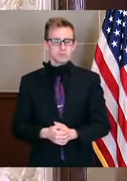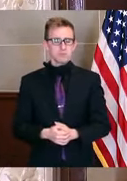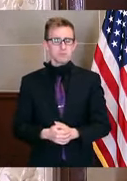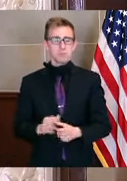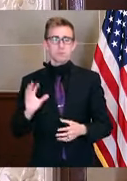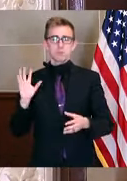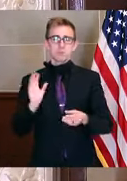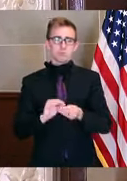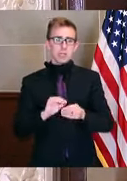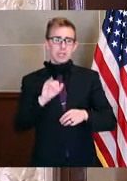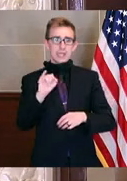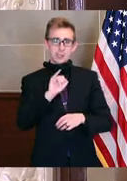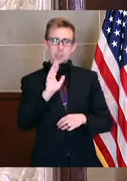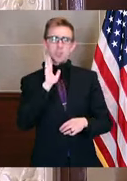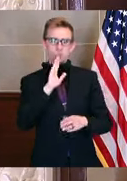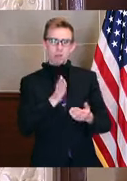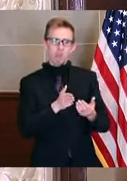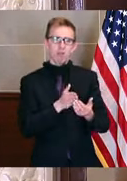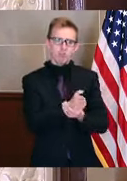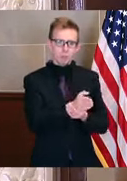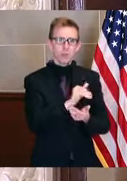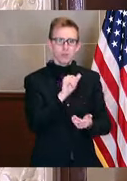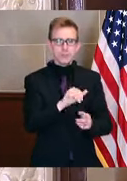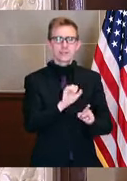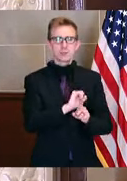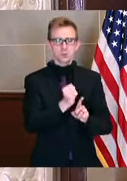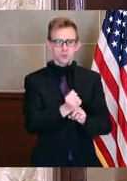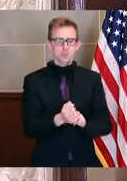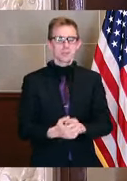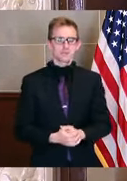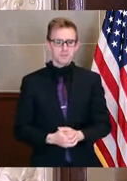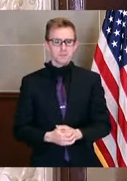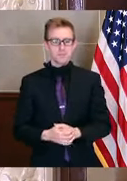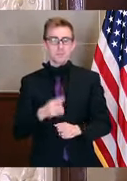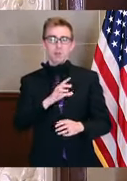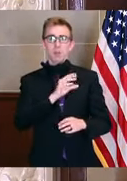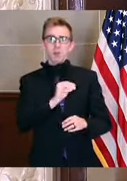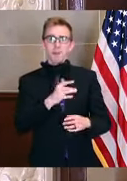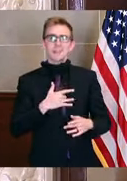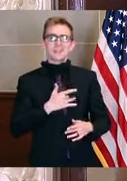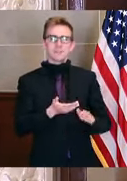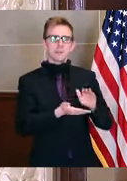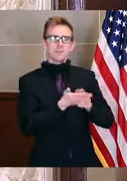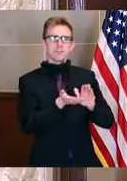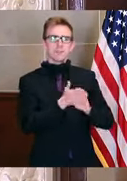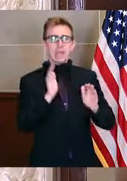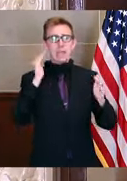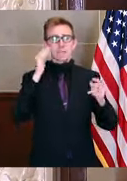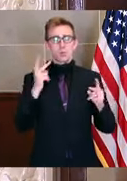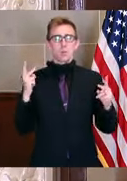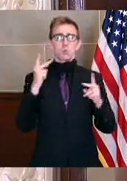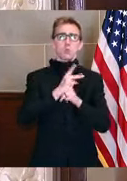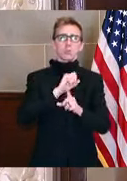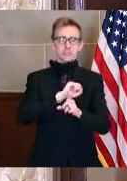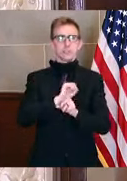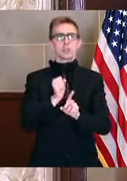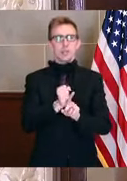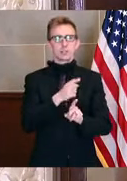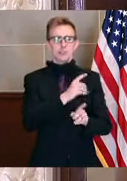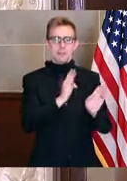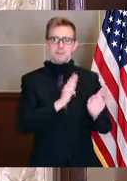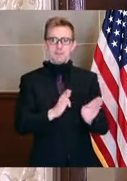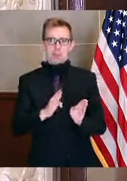market will weather the storm. These companies regularly prepare and run scenarios for the worst as they plan